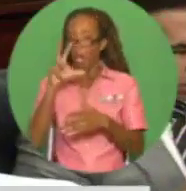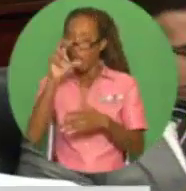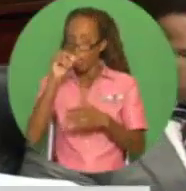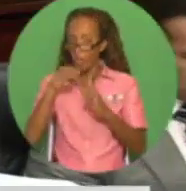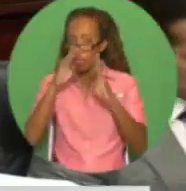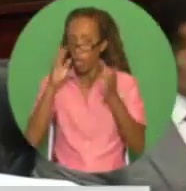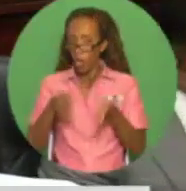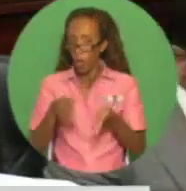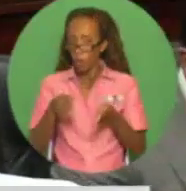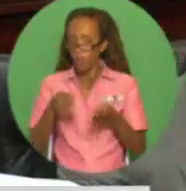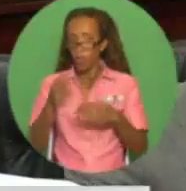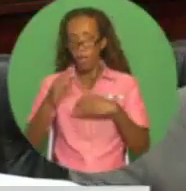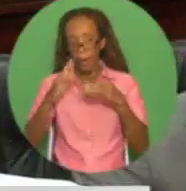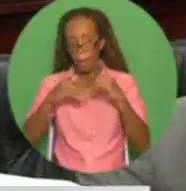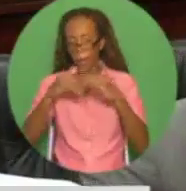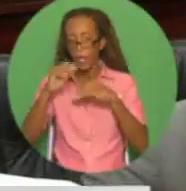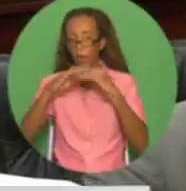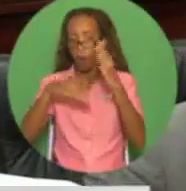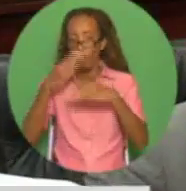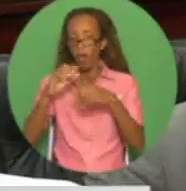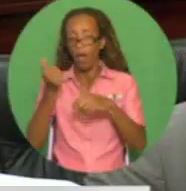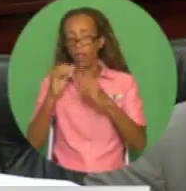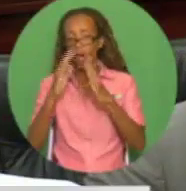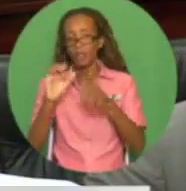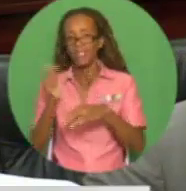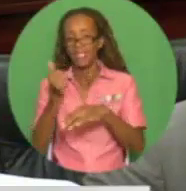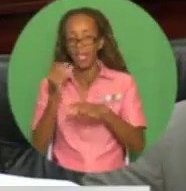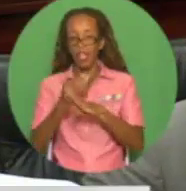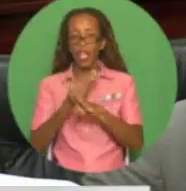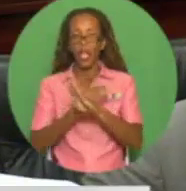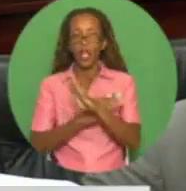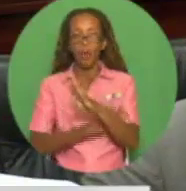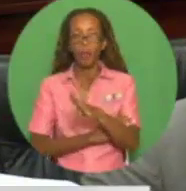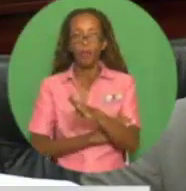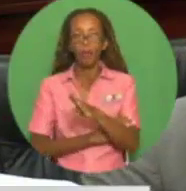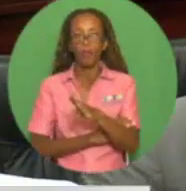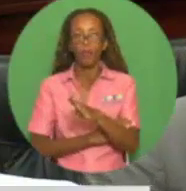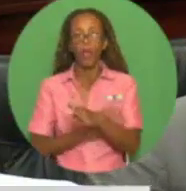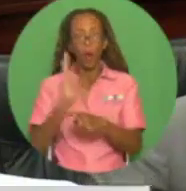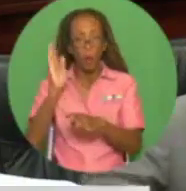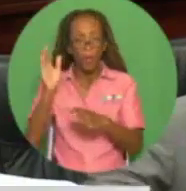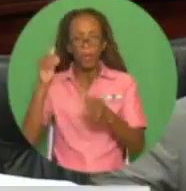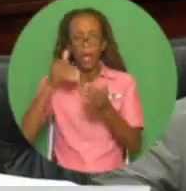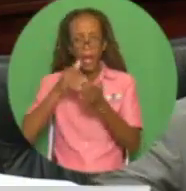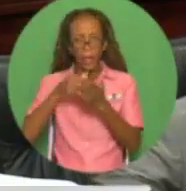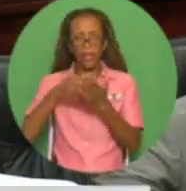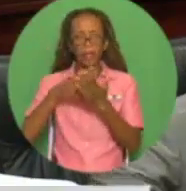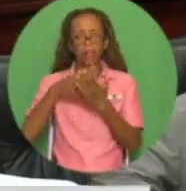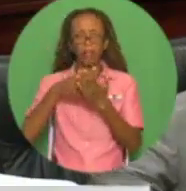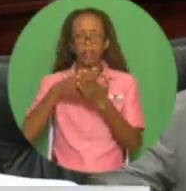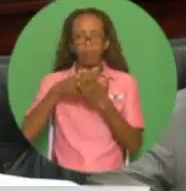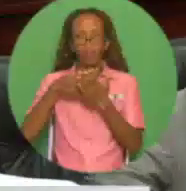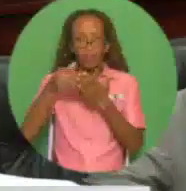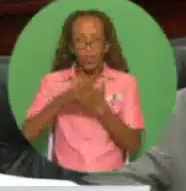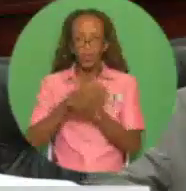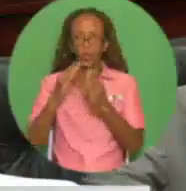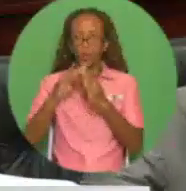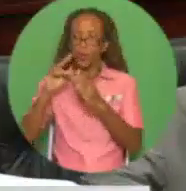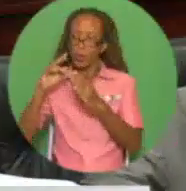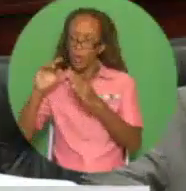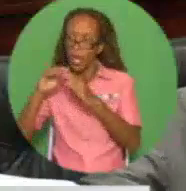and improvement works on 10 homes. Under the program structure, we would select another area in the financial year 2019.